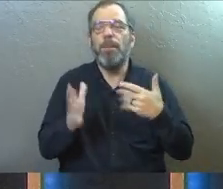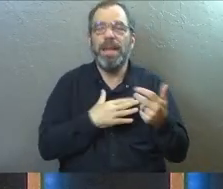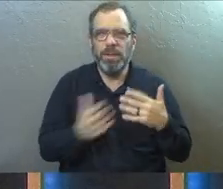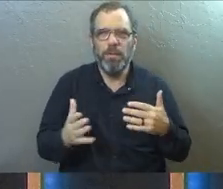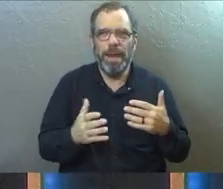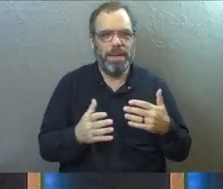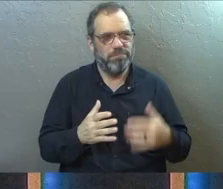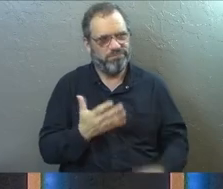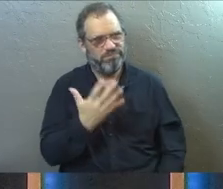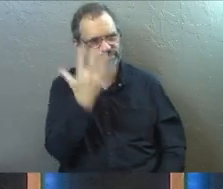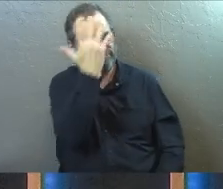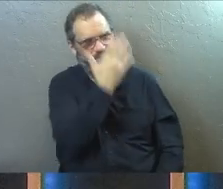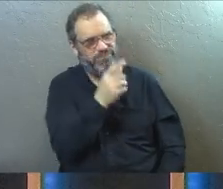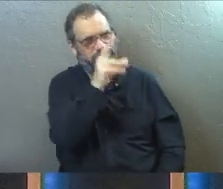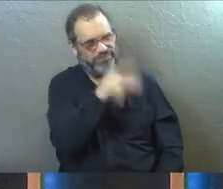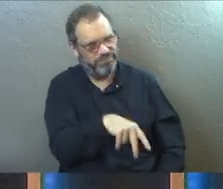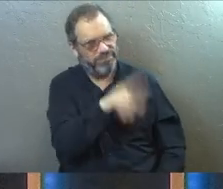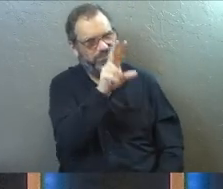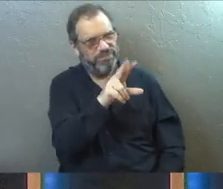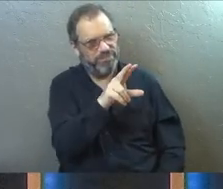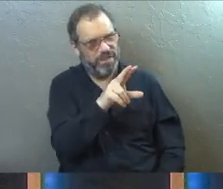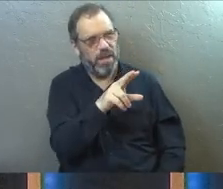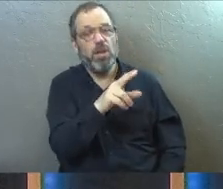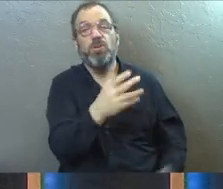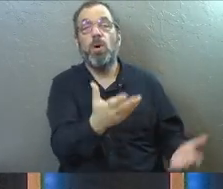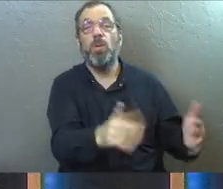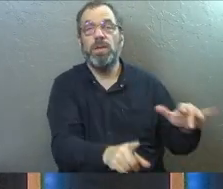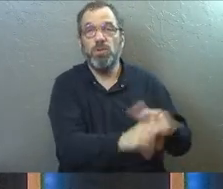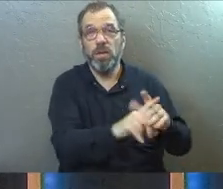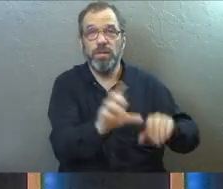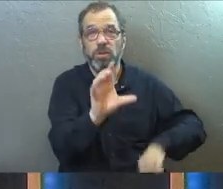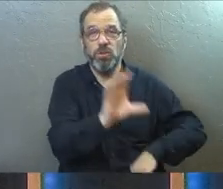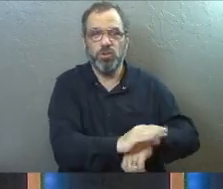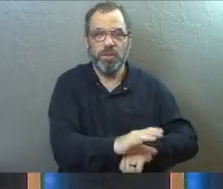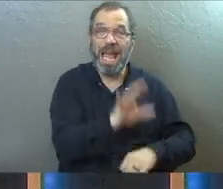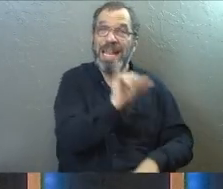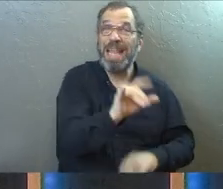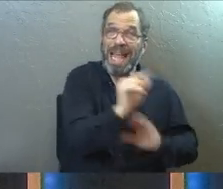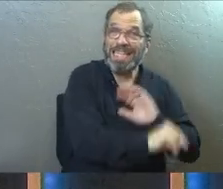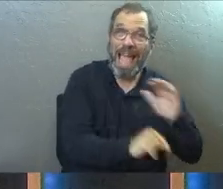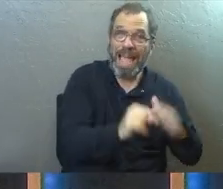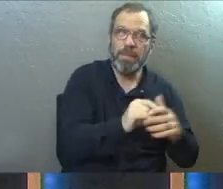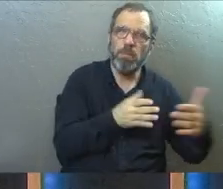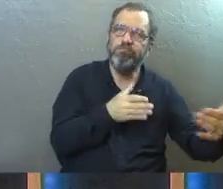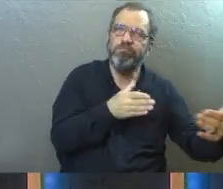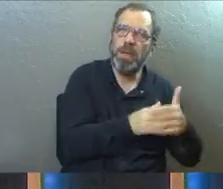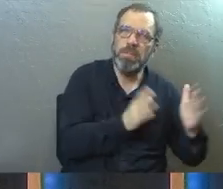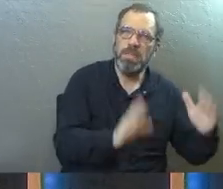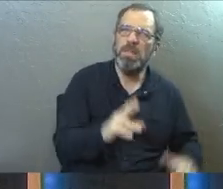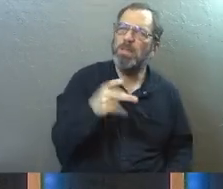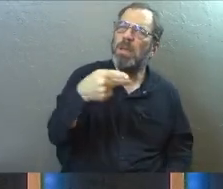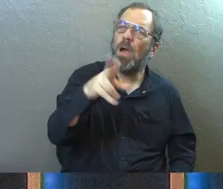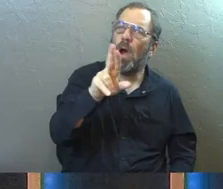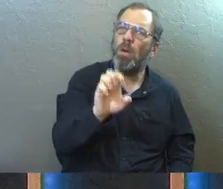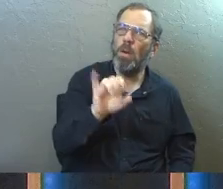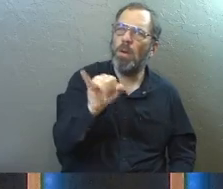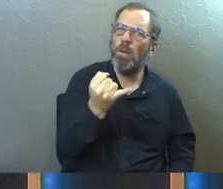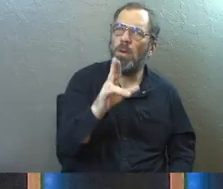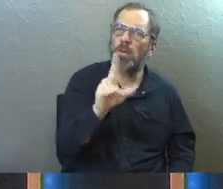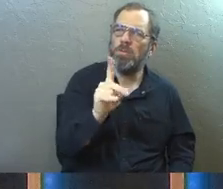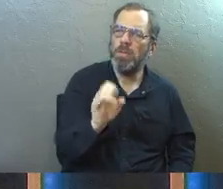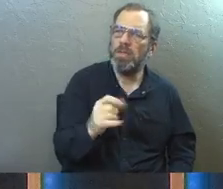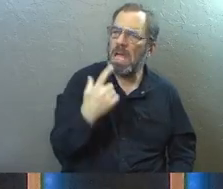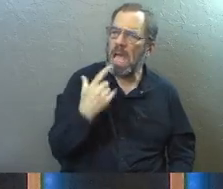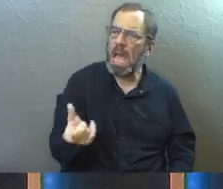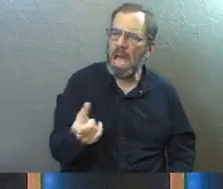But he looked a certain way. So when he started to come to the church, and there was prejudice at that time, they came to him and